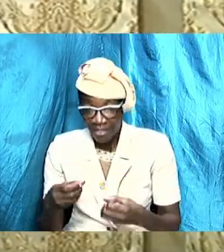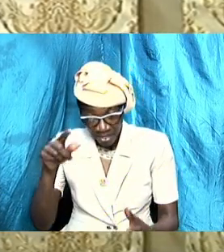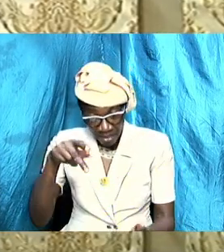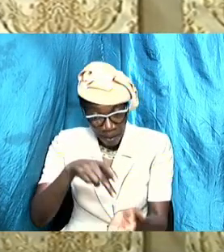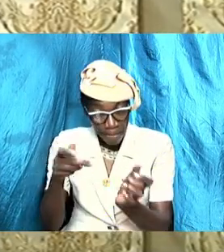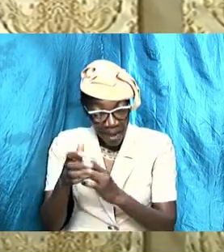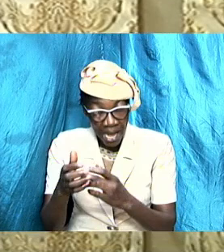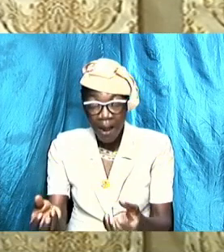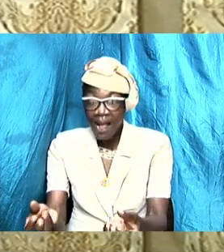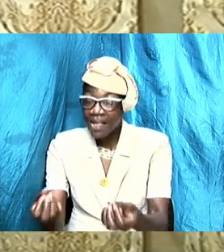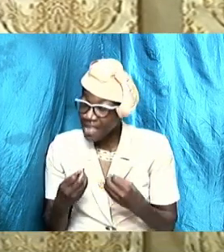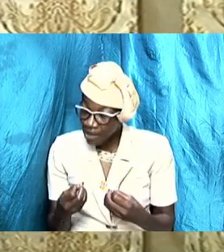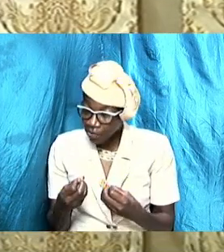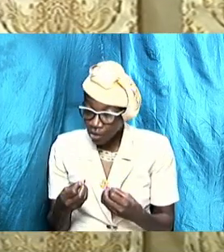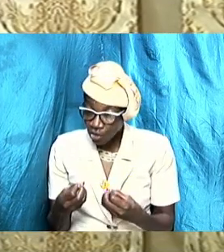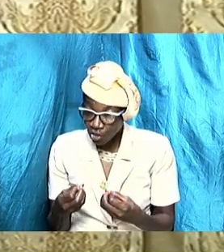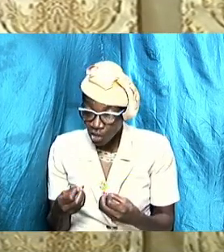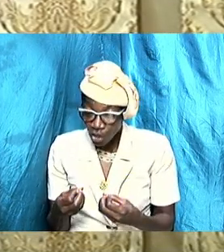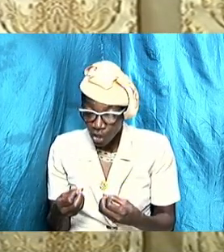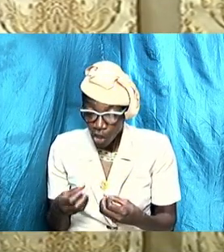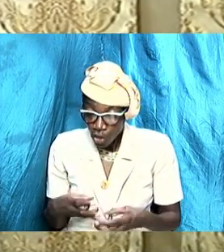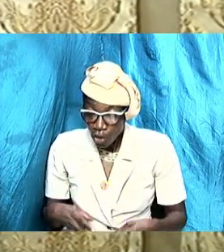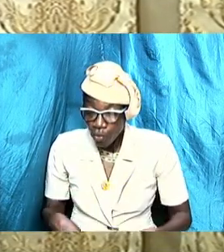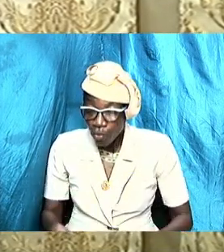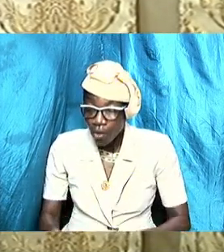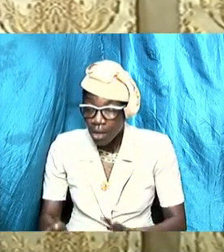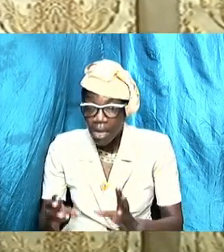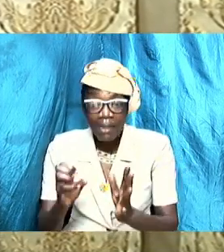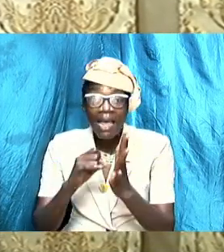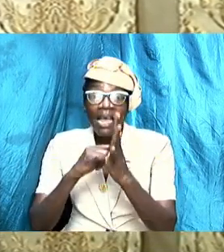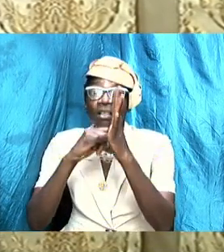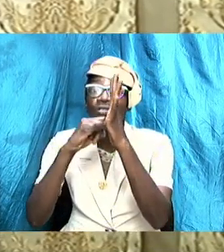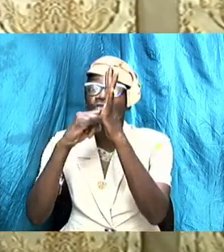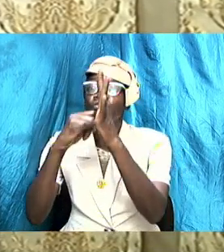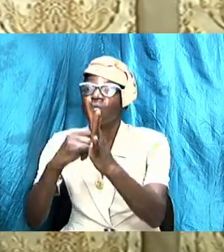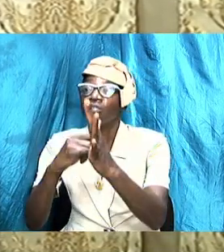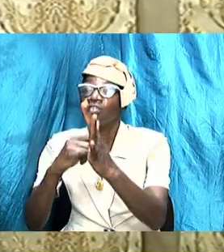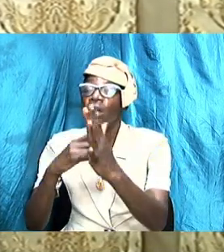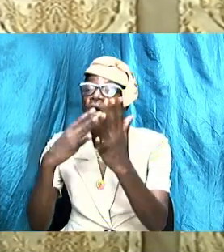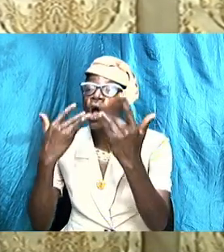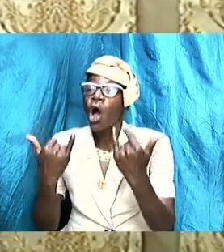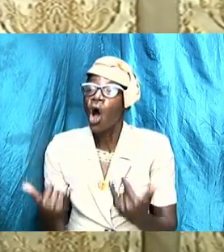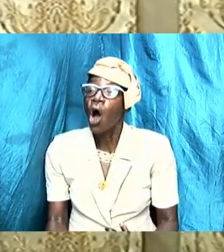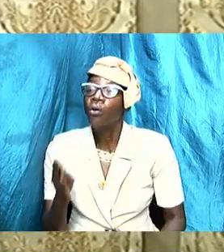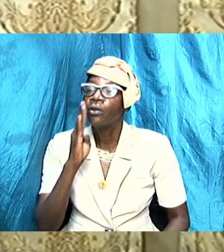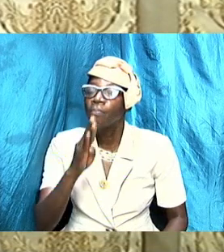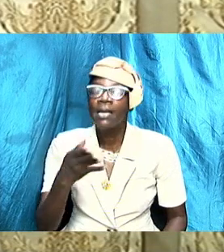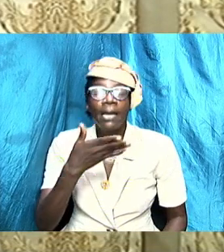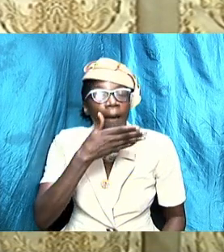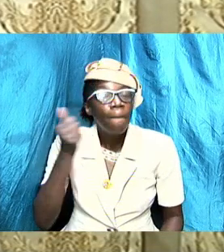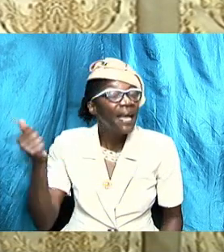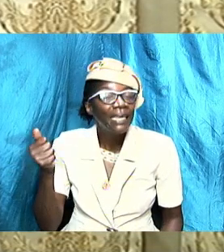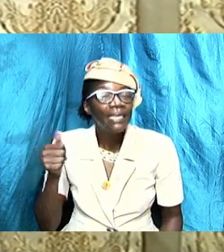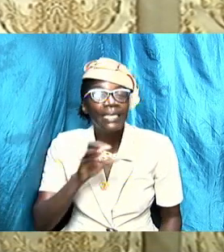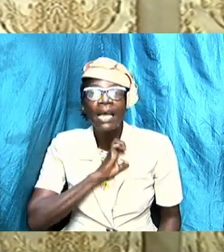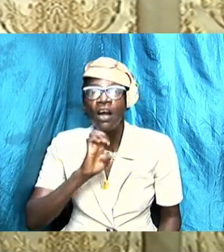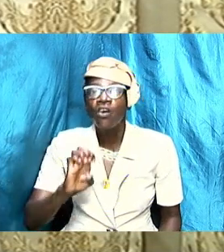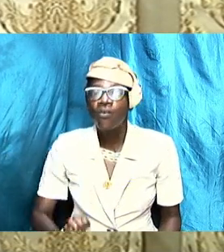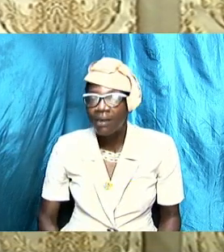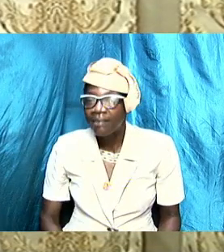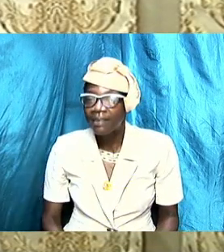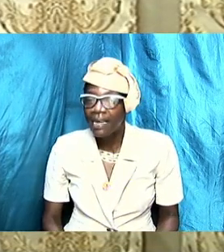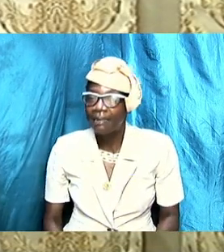as to how to be the best Christian that we can be. Similarly,